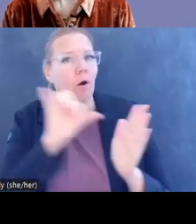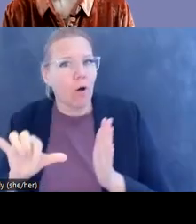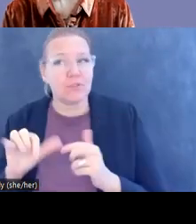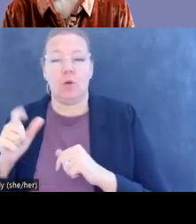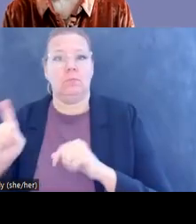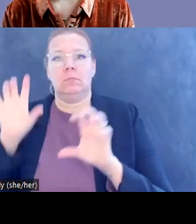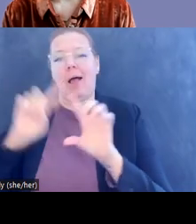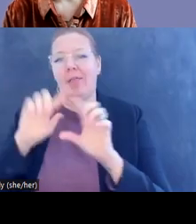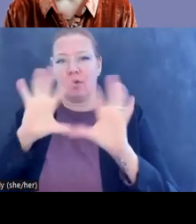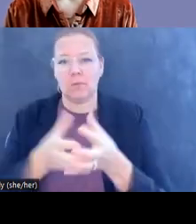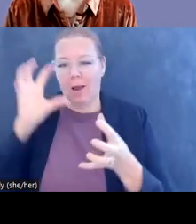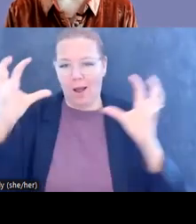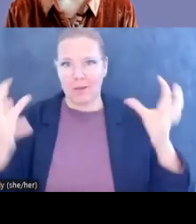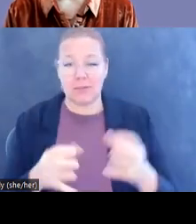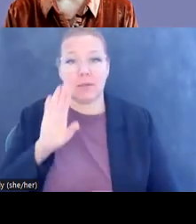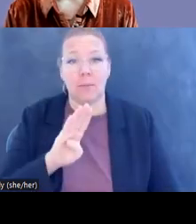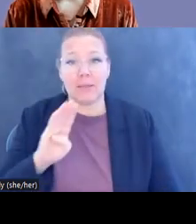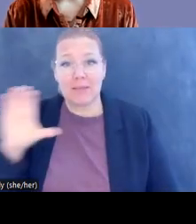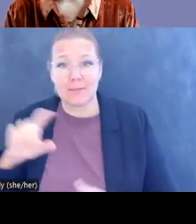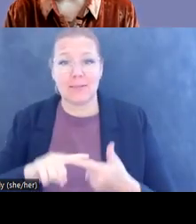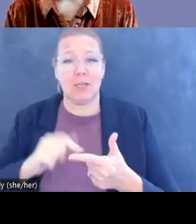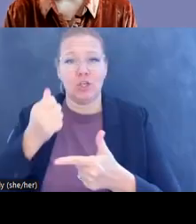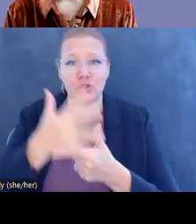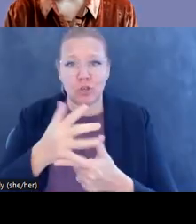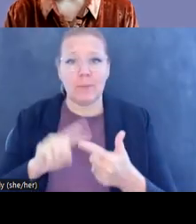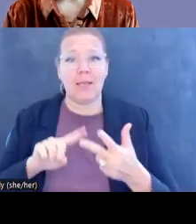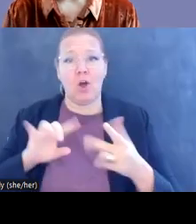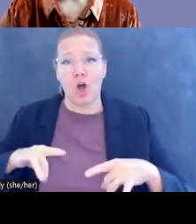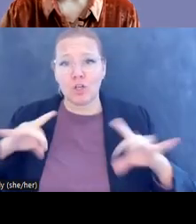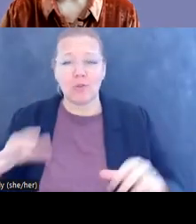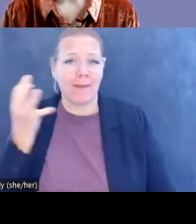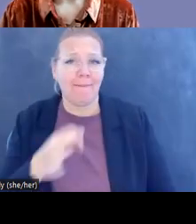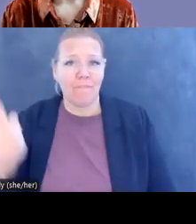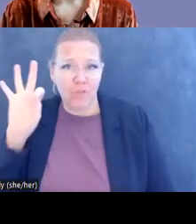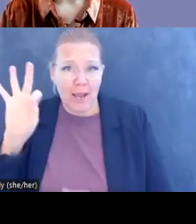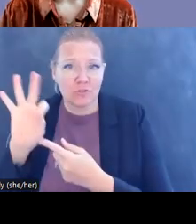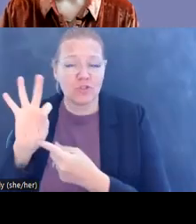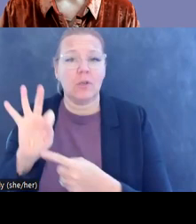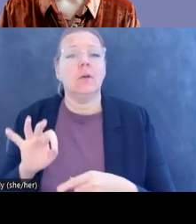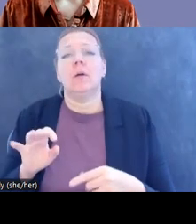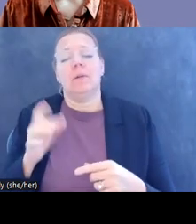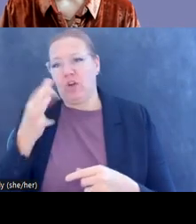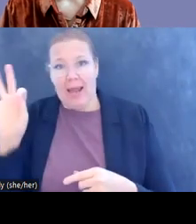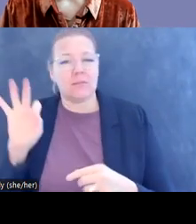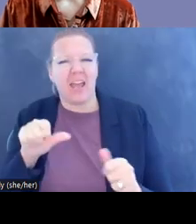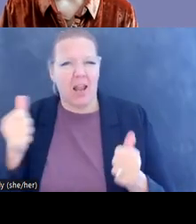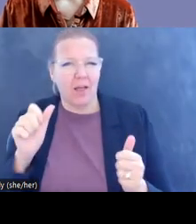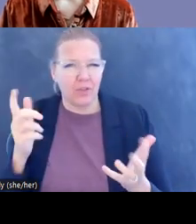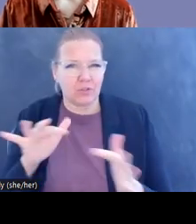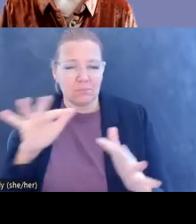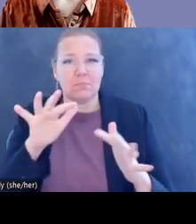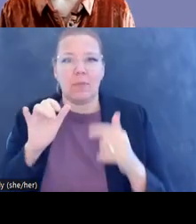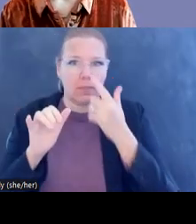the BBC, the Guardian, Germany, Australia, and France, Le Monde in France, and others. And its further